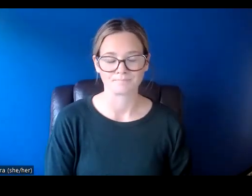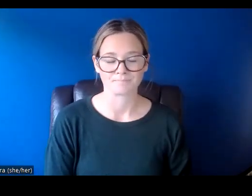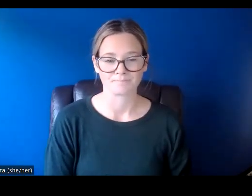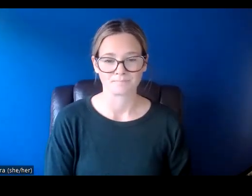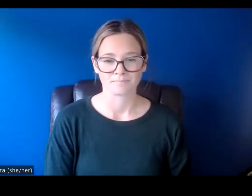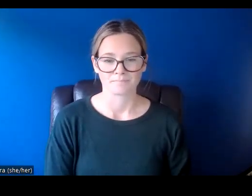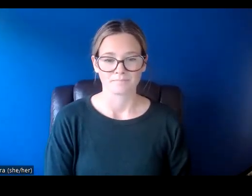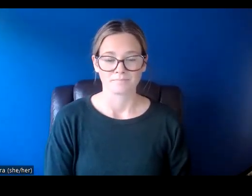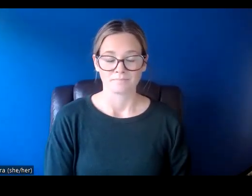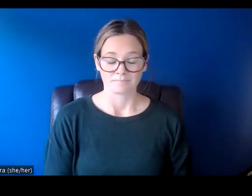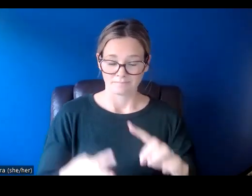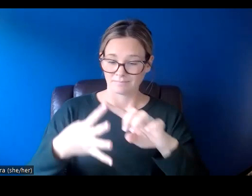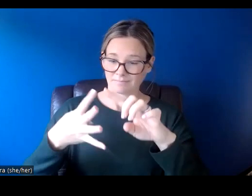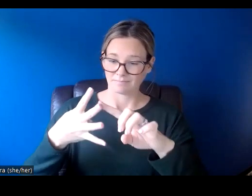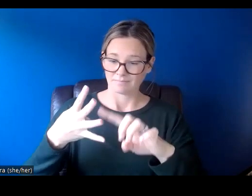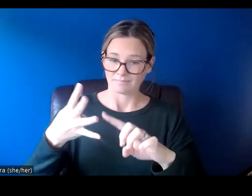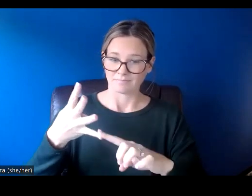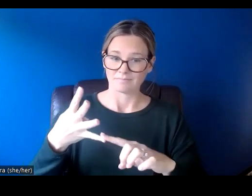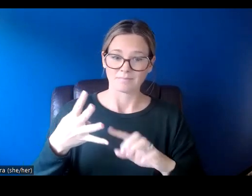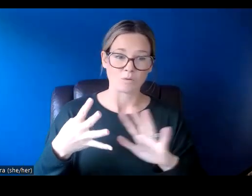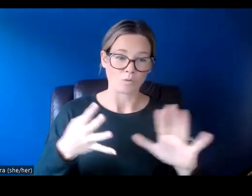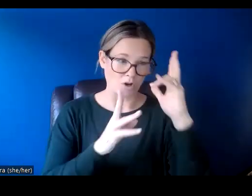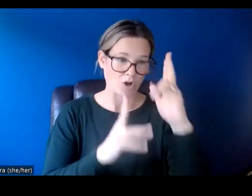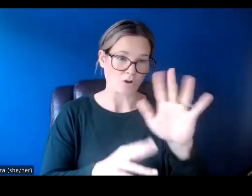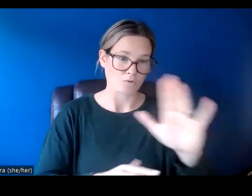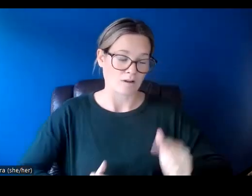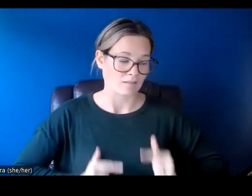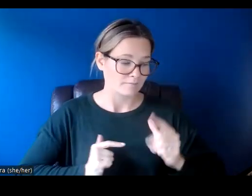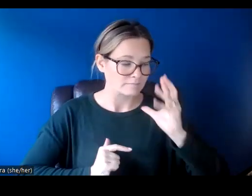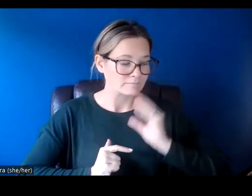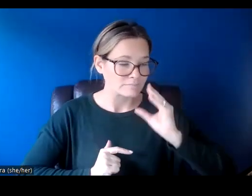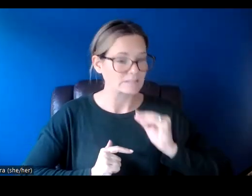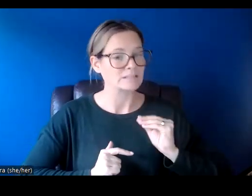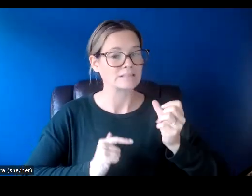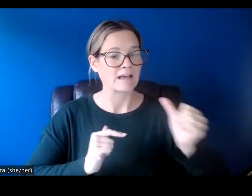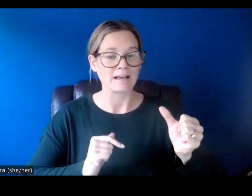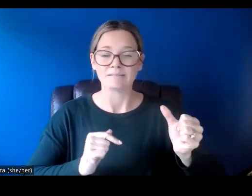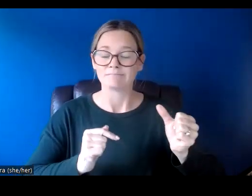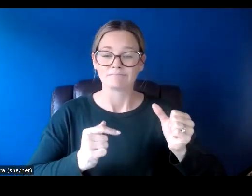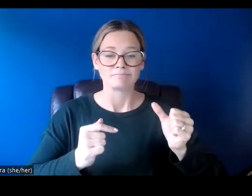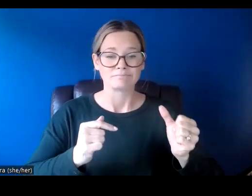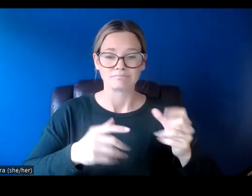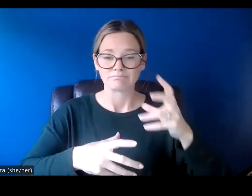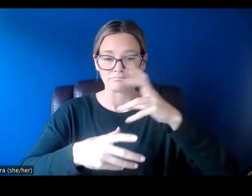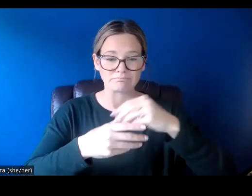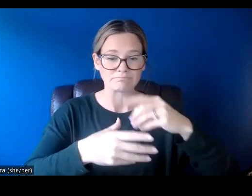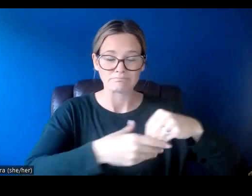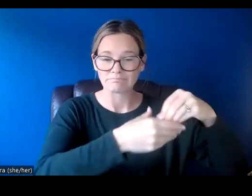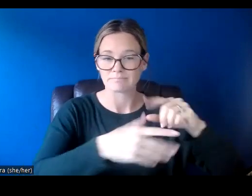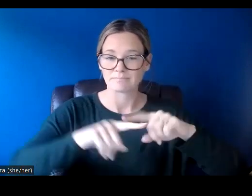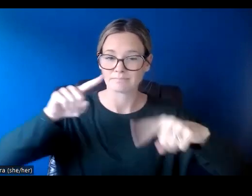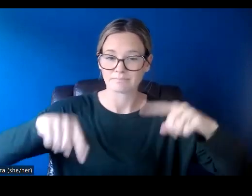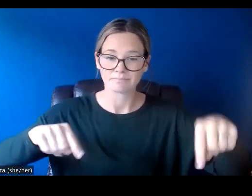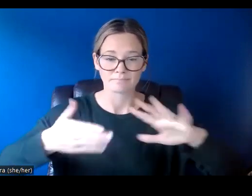In order to honor lived experience and the intersectional and unique experiences of different people and communities,